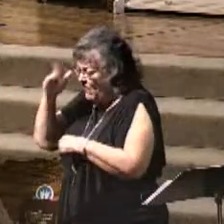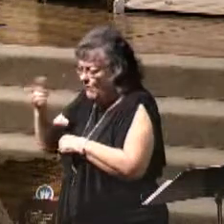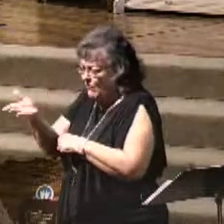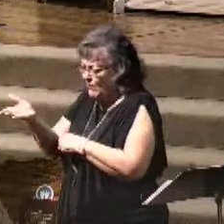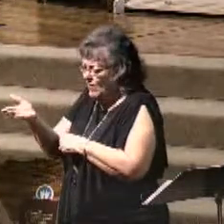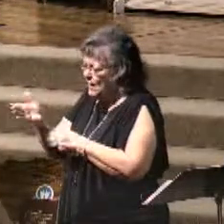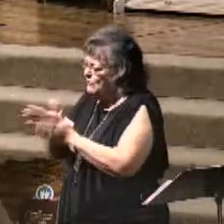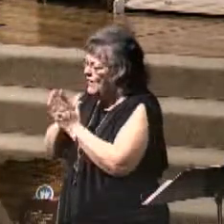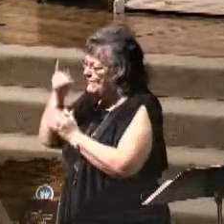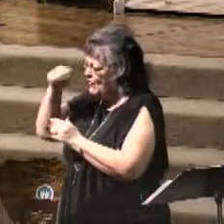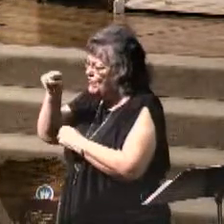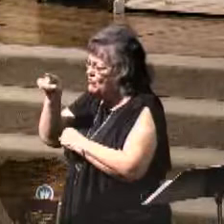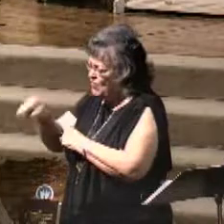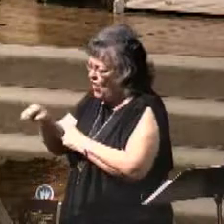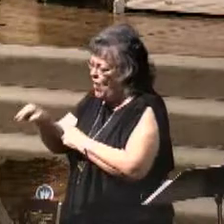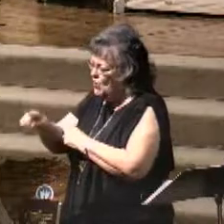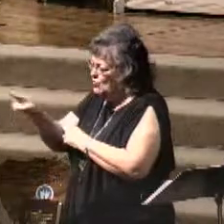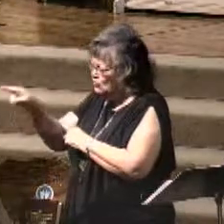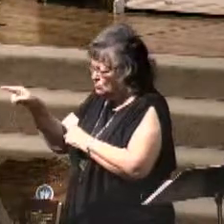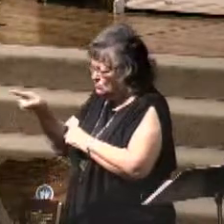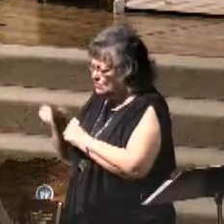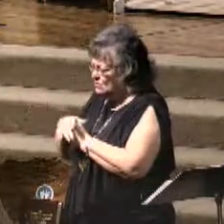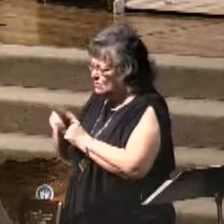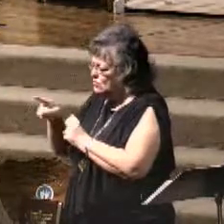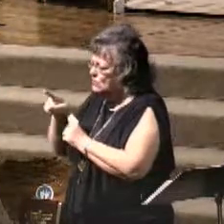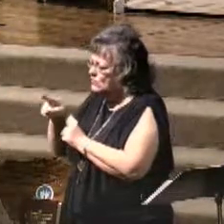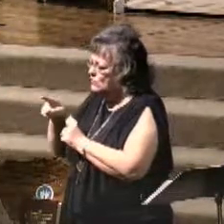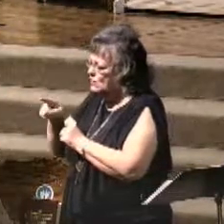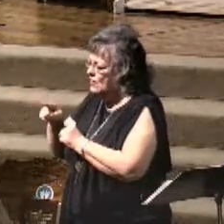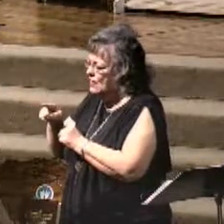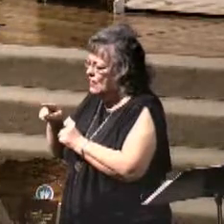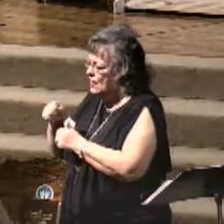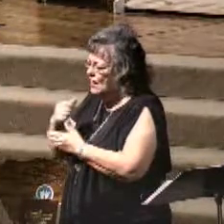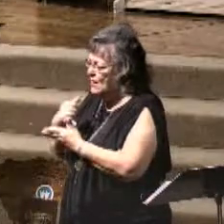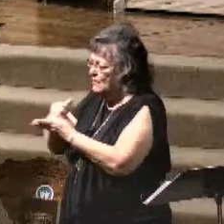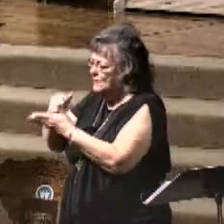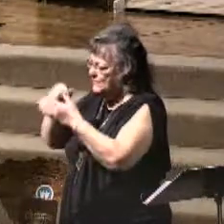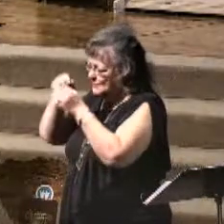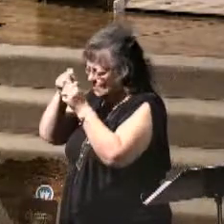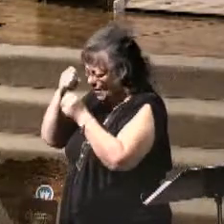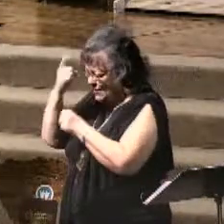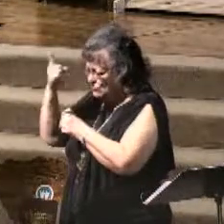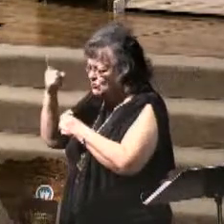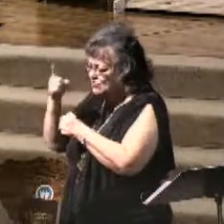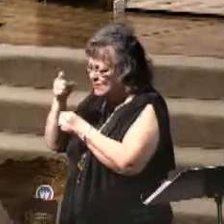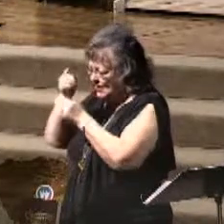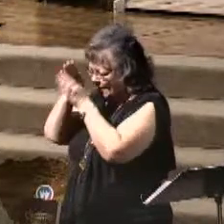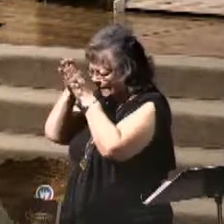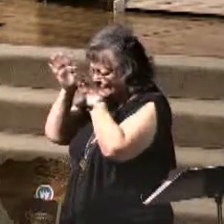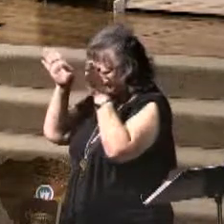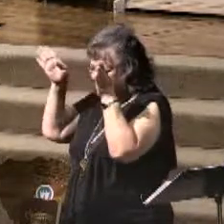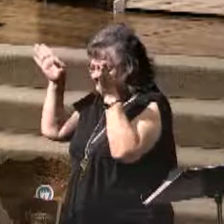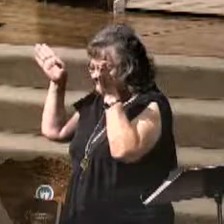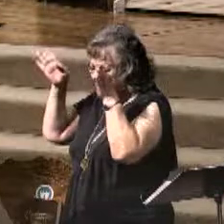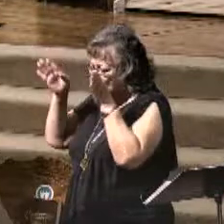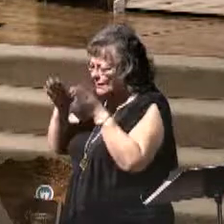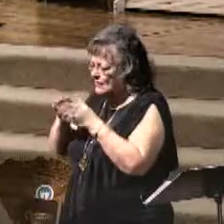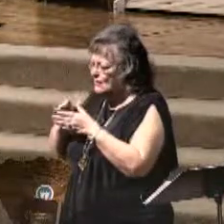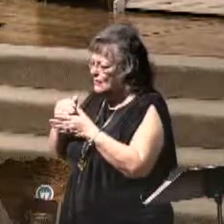And Lord, I pray that you would open up their eyes, and Lord, help them to see how much you love them,